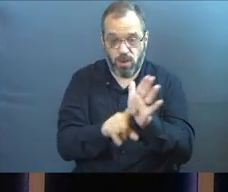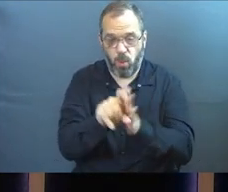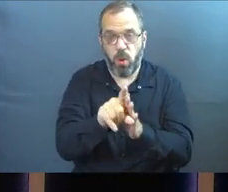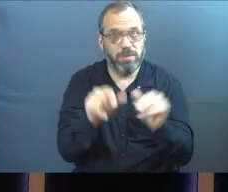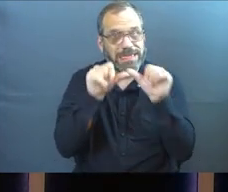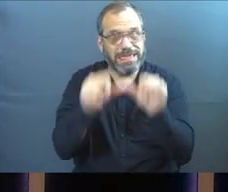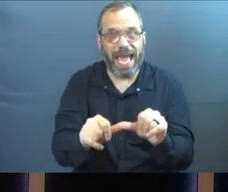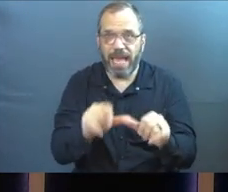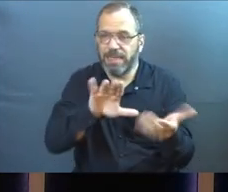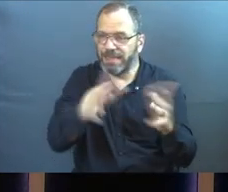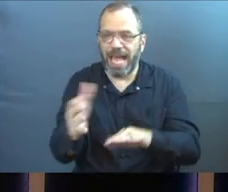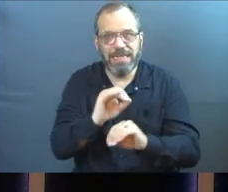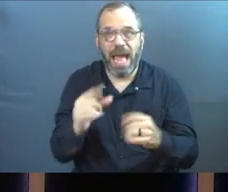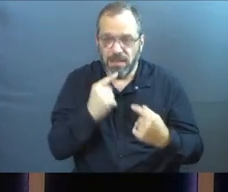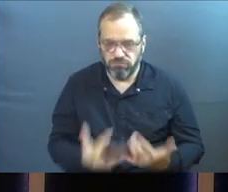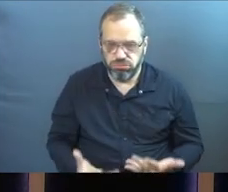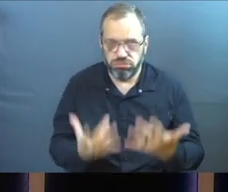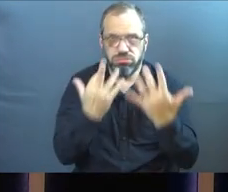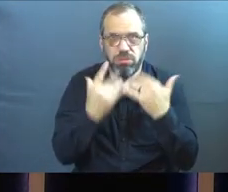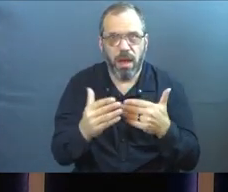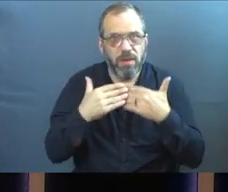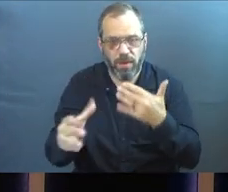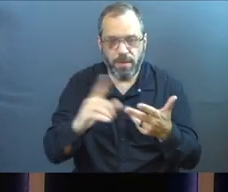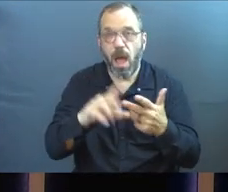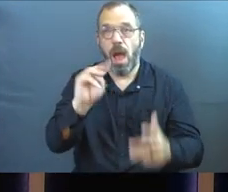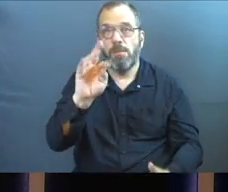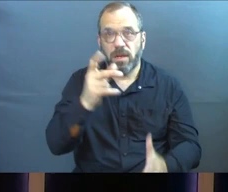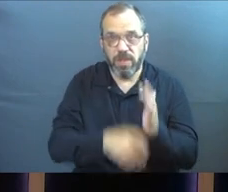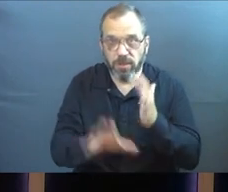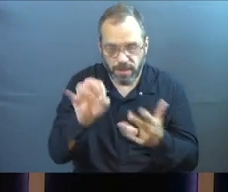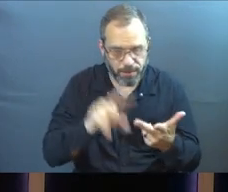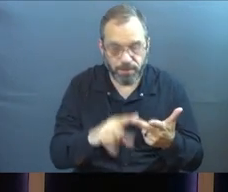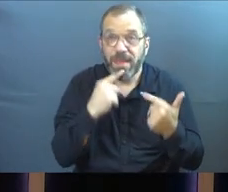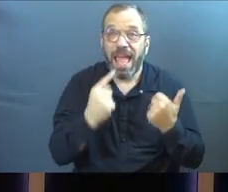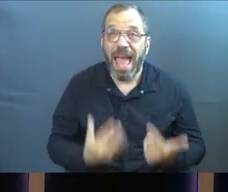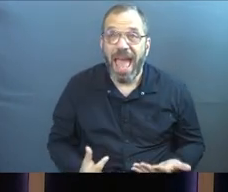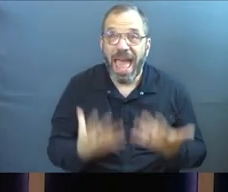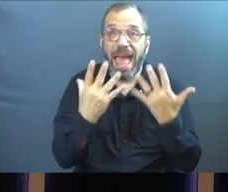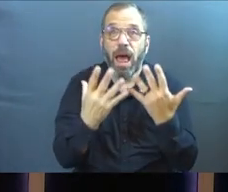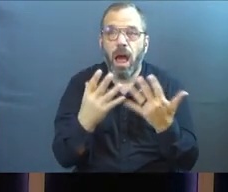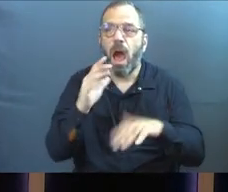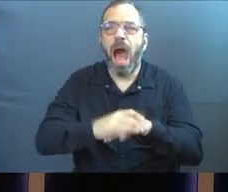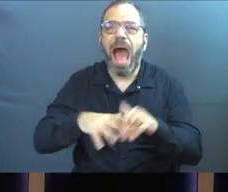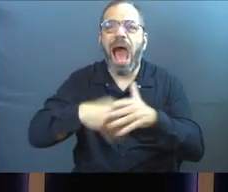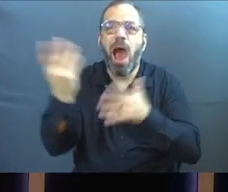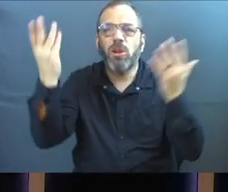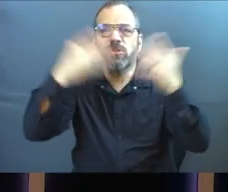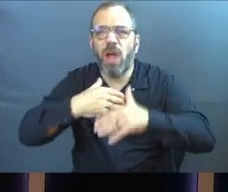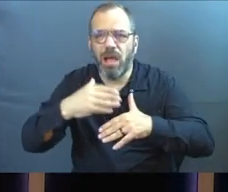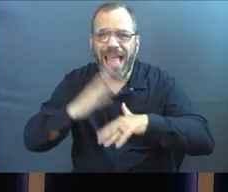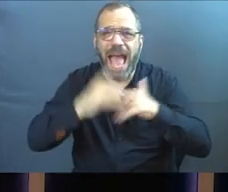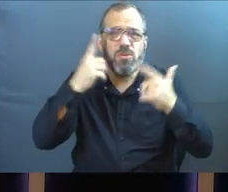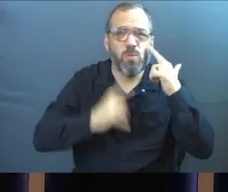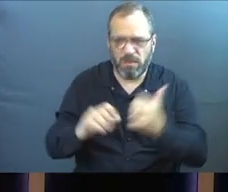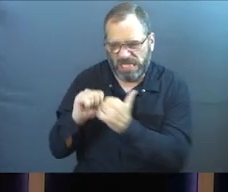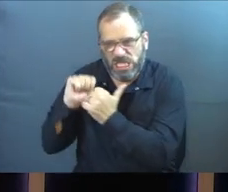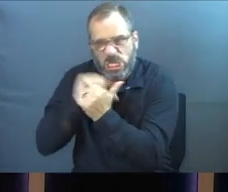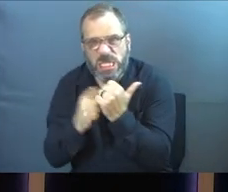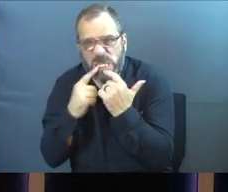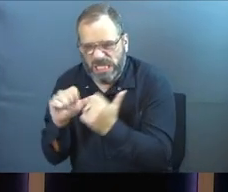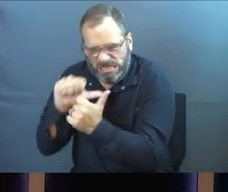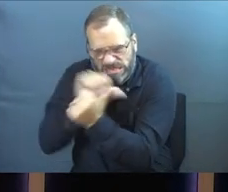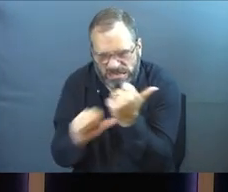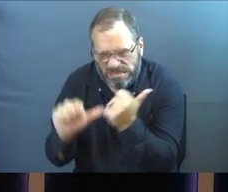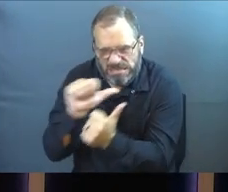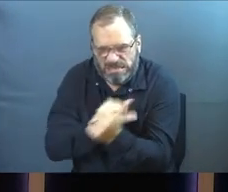not die and the fire is not quenched. That's Mark 9. Hell is, according to Jesus, outer darkness and the weeping and gnashing